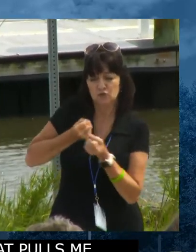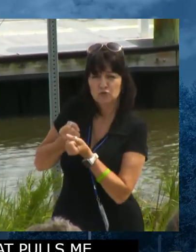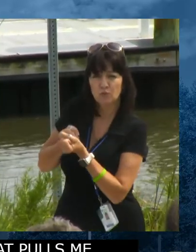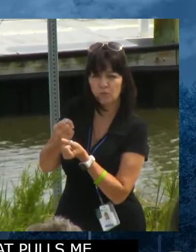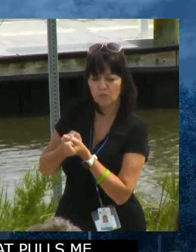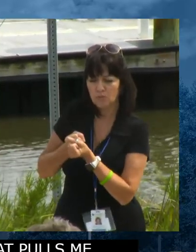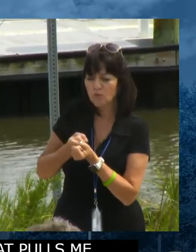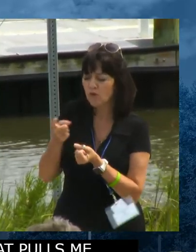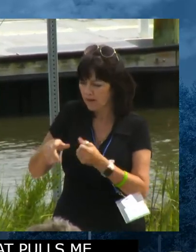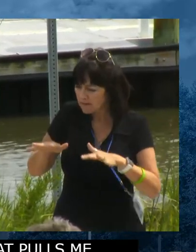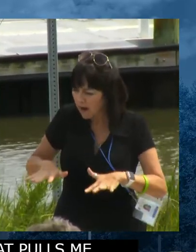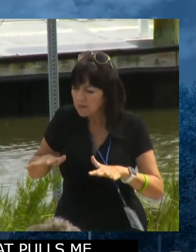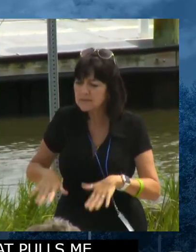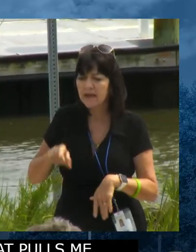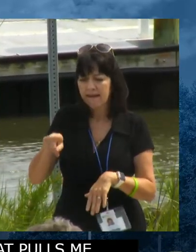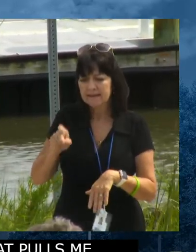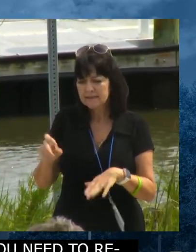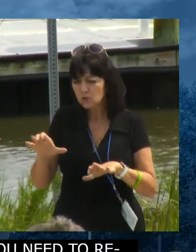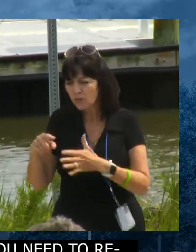we wouldn't be here.